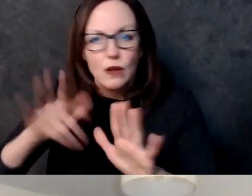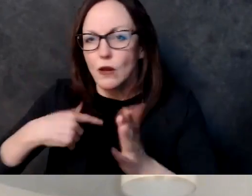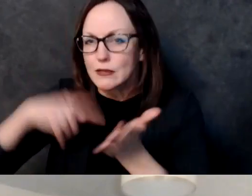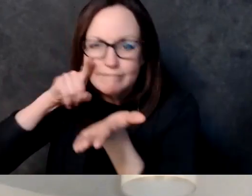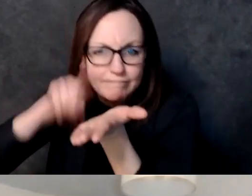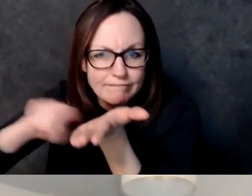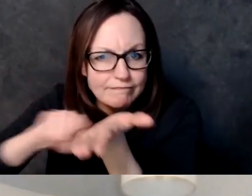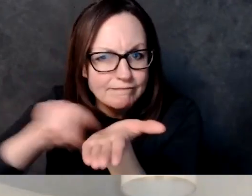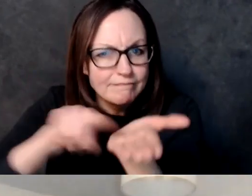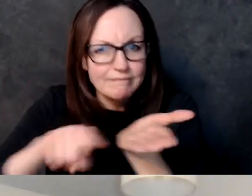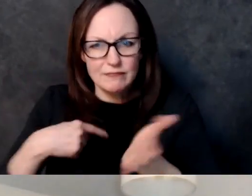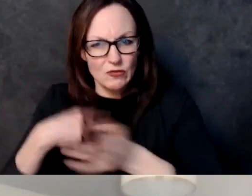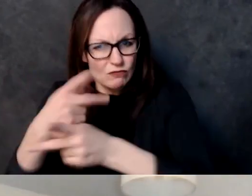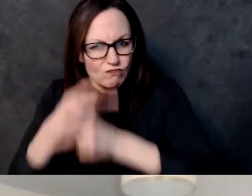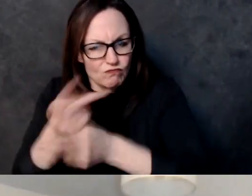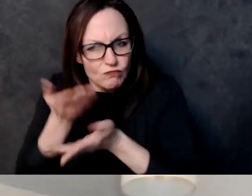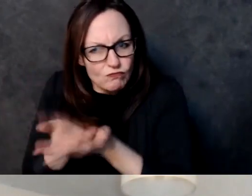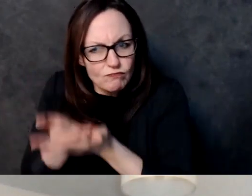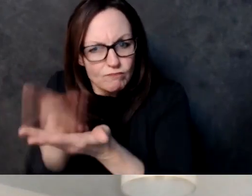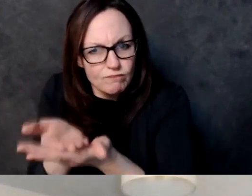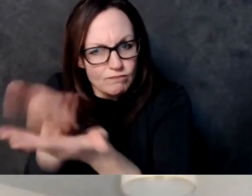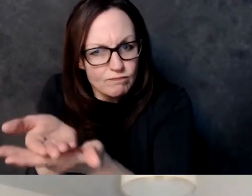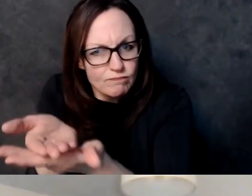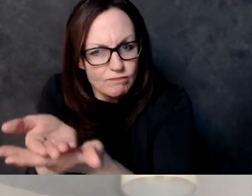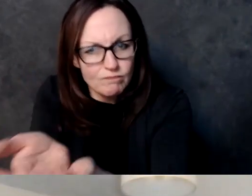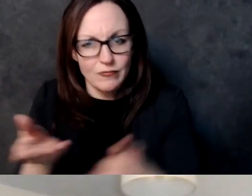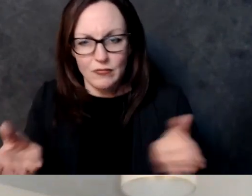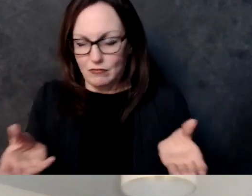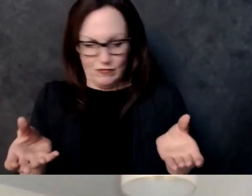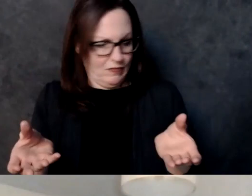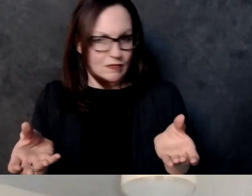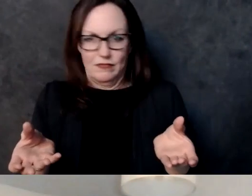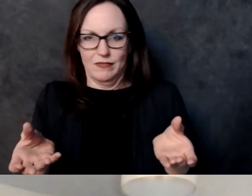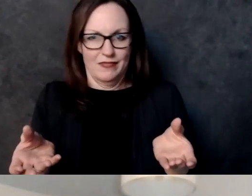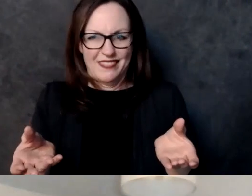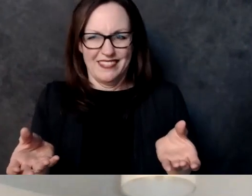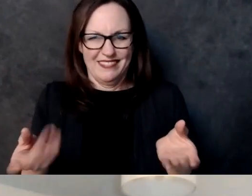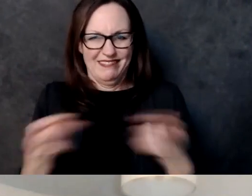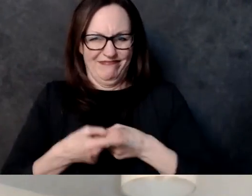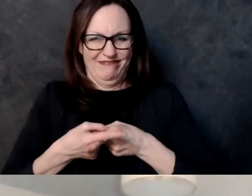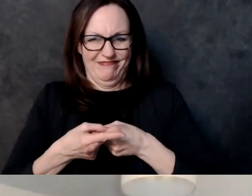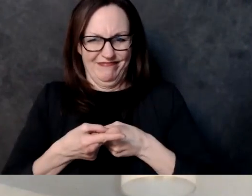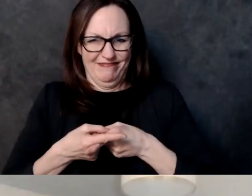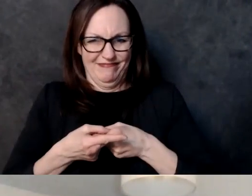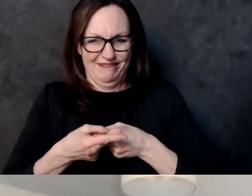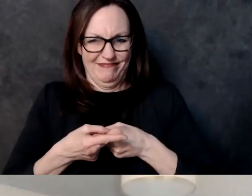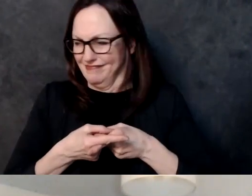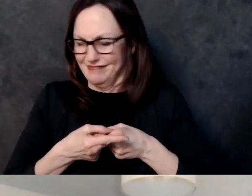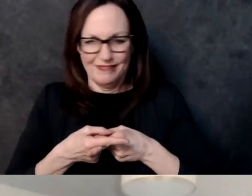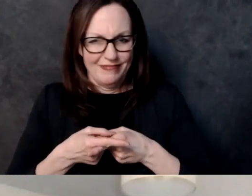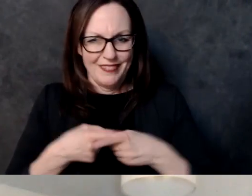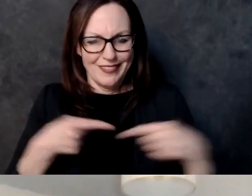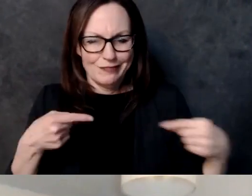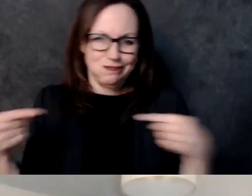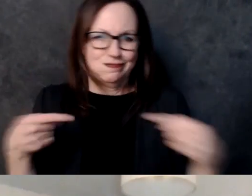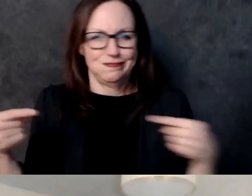um there's and then there's kind of the there's there's kind of tug and pull that's gone on over the years with the different guidebooks and philosophies